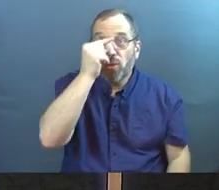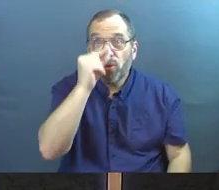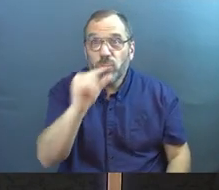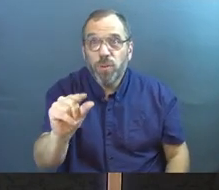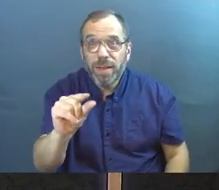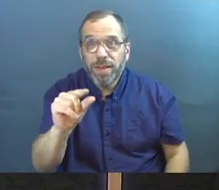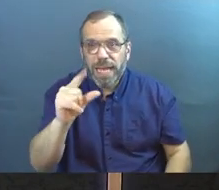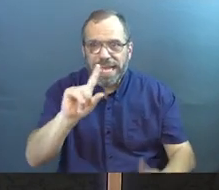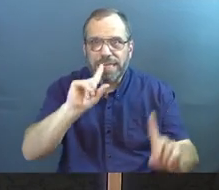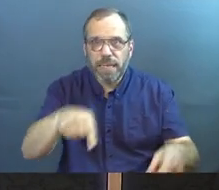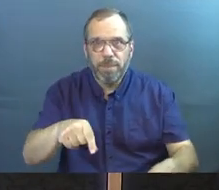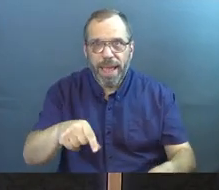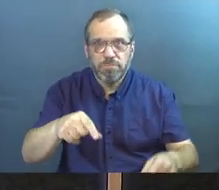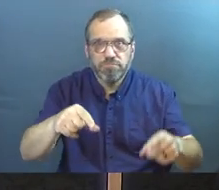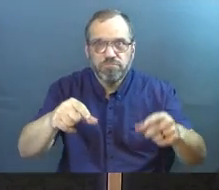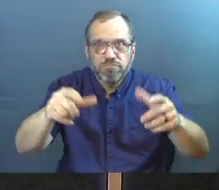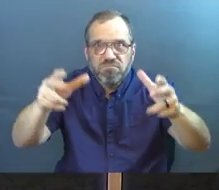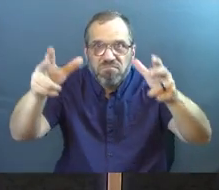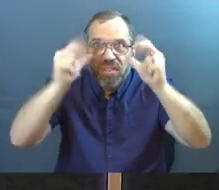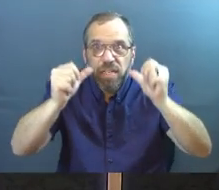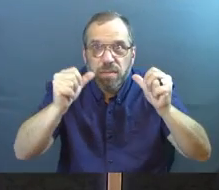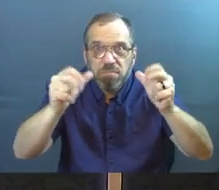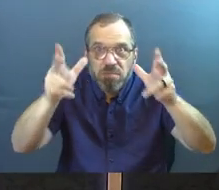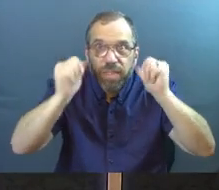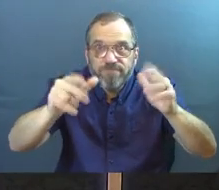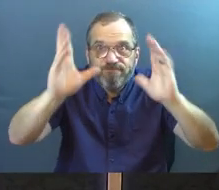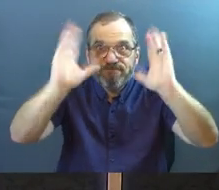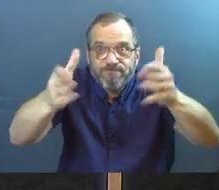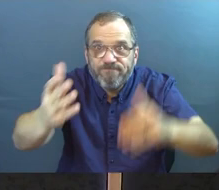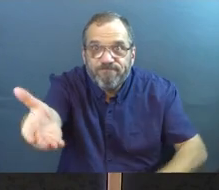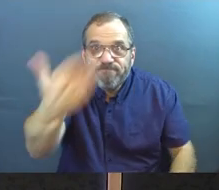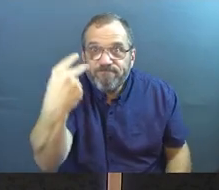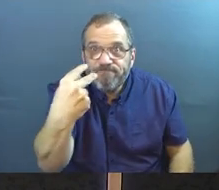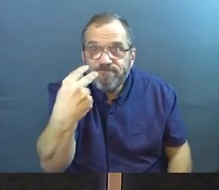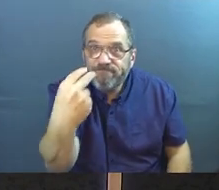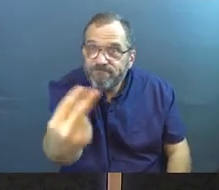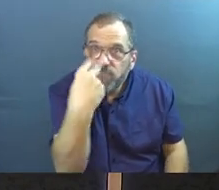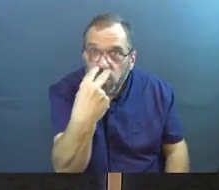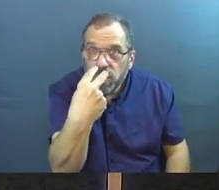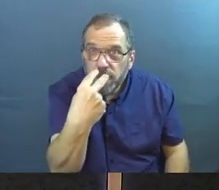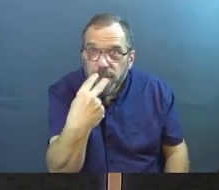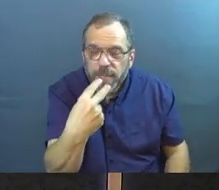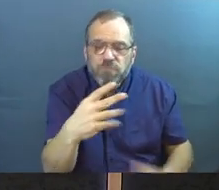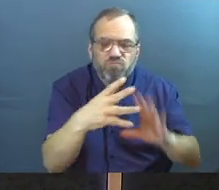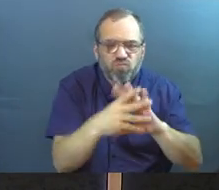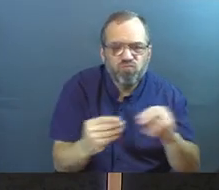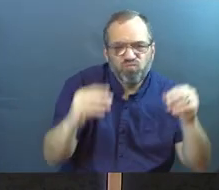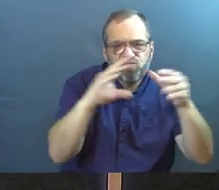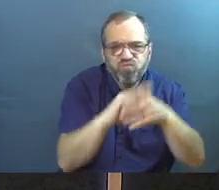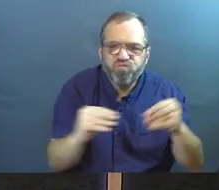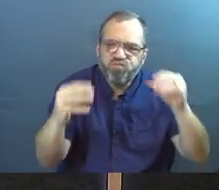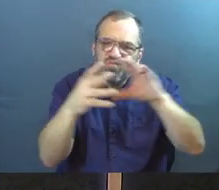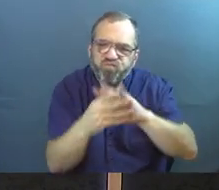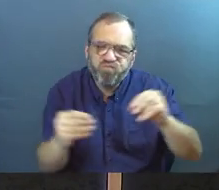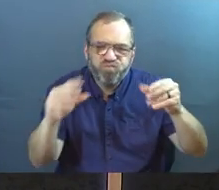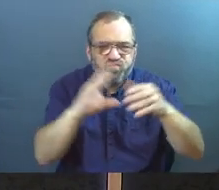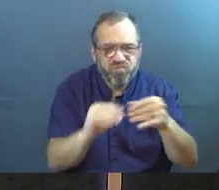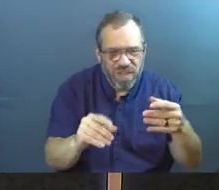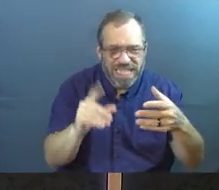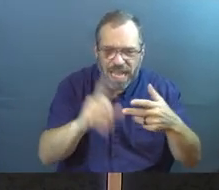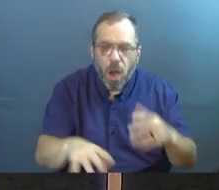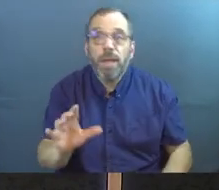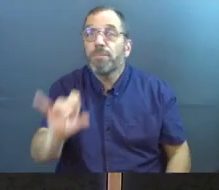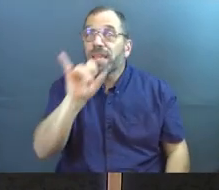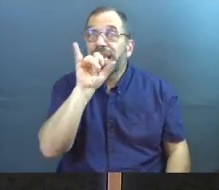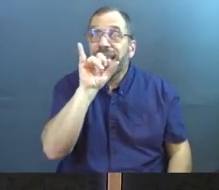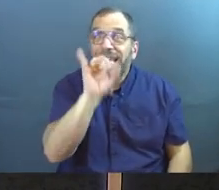is a command. He said, listen to me, he says. Then he gives them the farming illustration, and he gets to the end of it